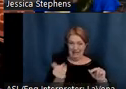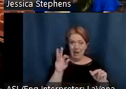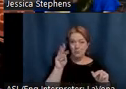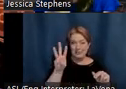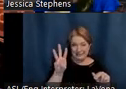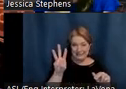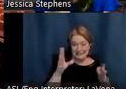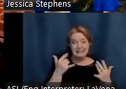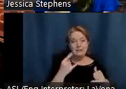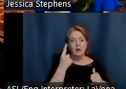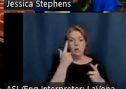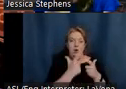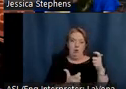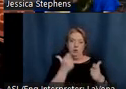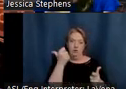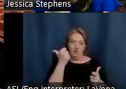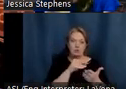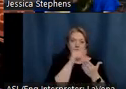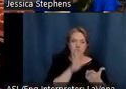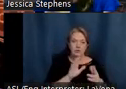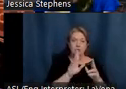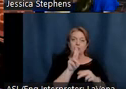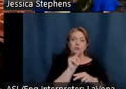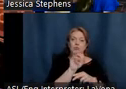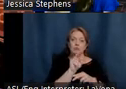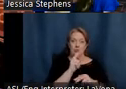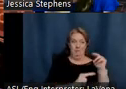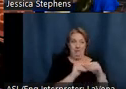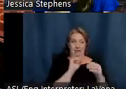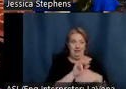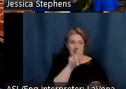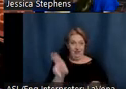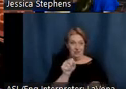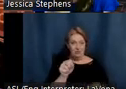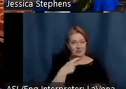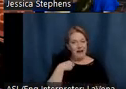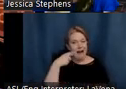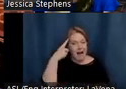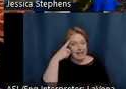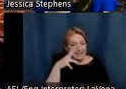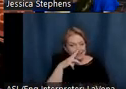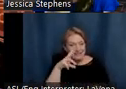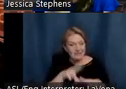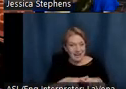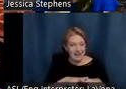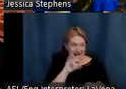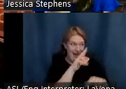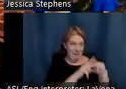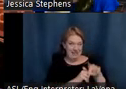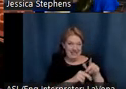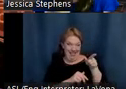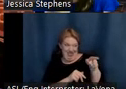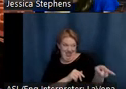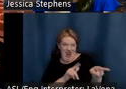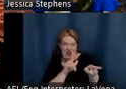one of the largest student union buildings in the country. And I think it's fun to think about the fact that this building was here